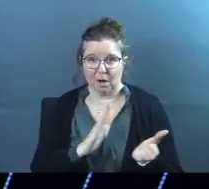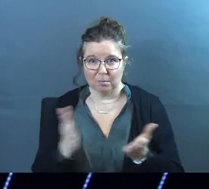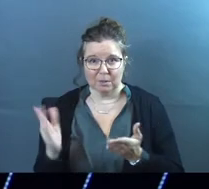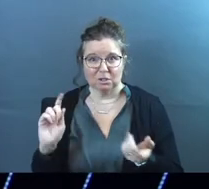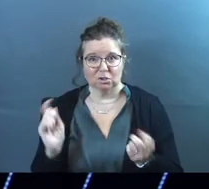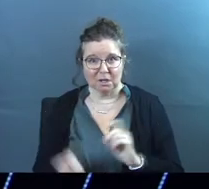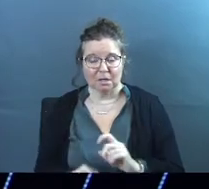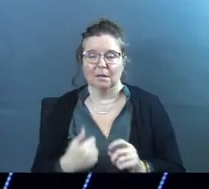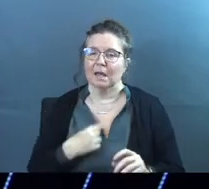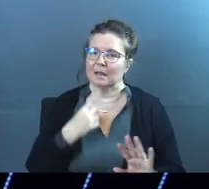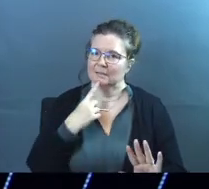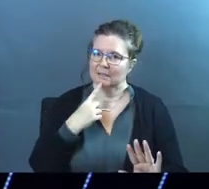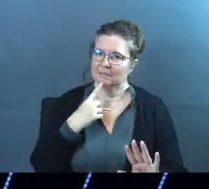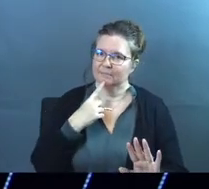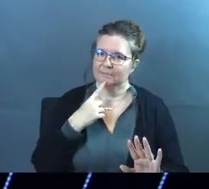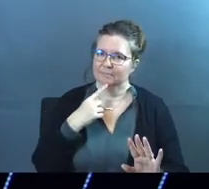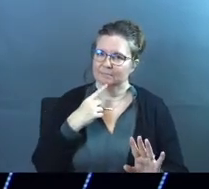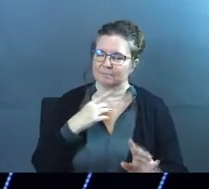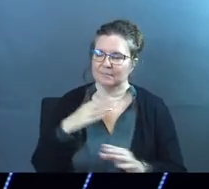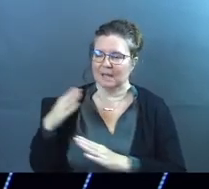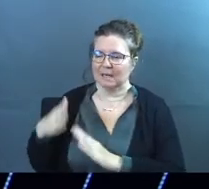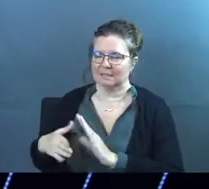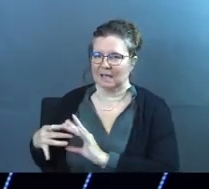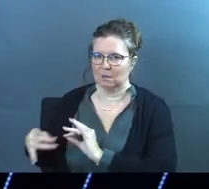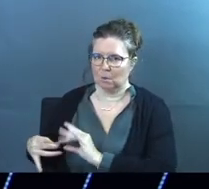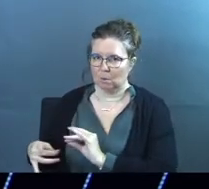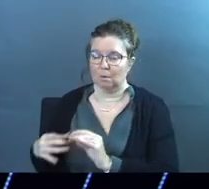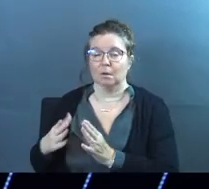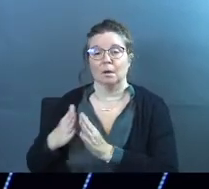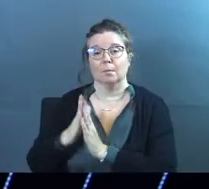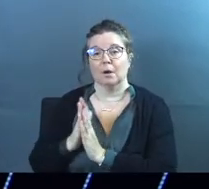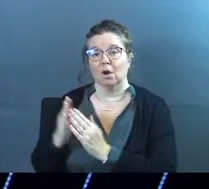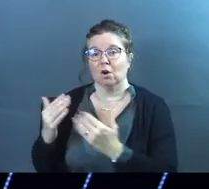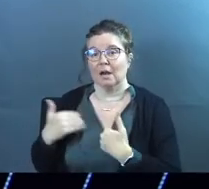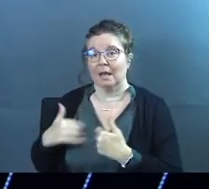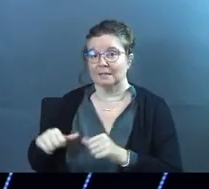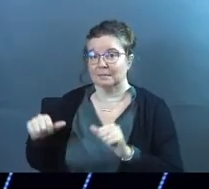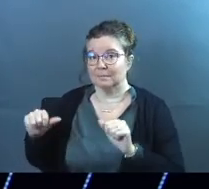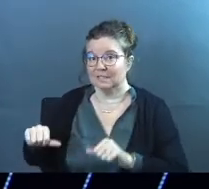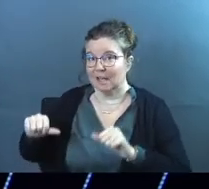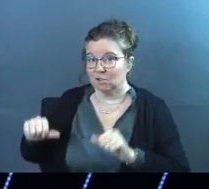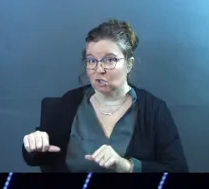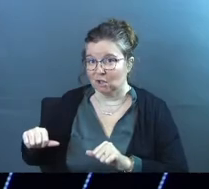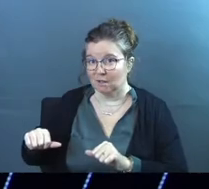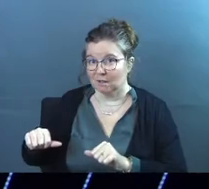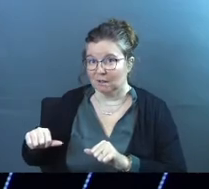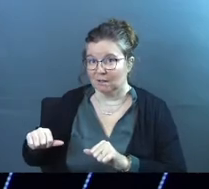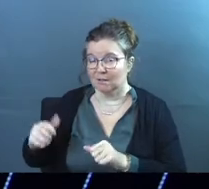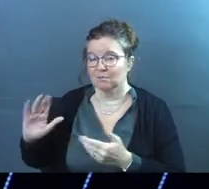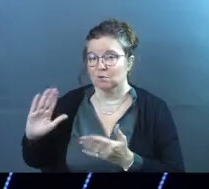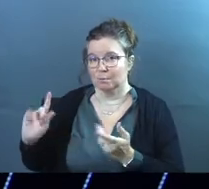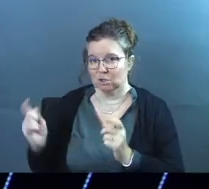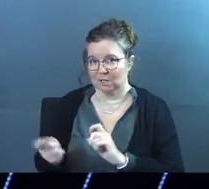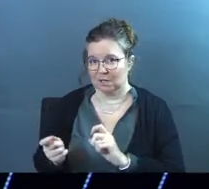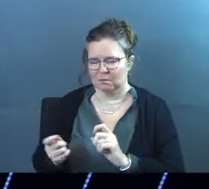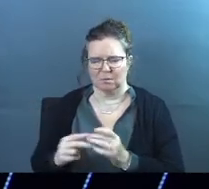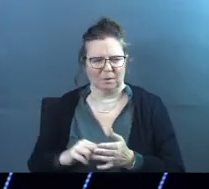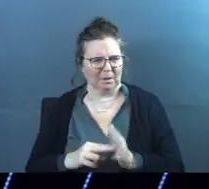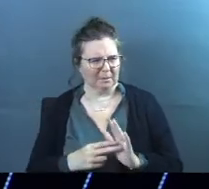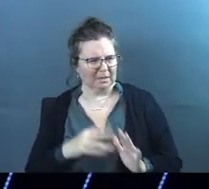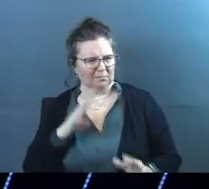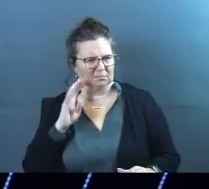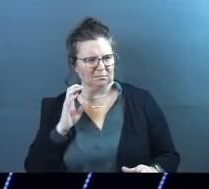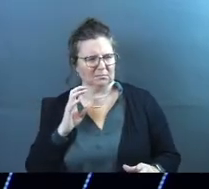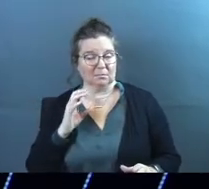change. And I'll say this, side note, okay? Prayer has the potential, okay, to bring change. You're like, what do you mean?